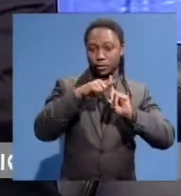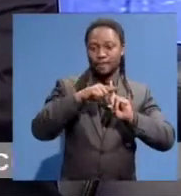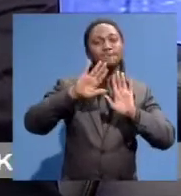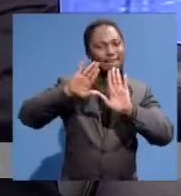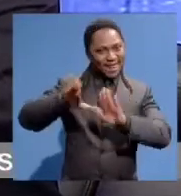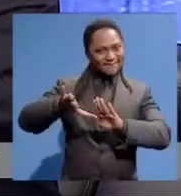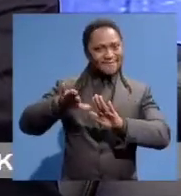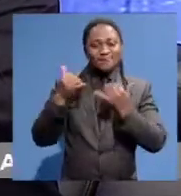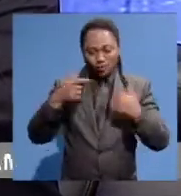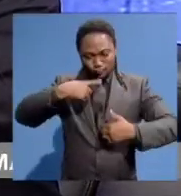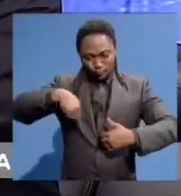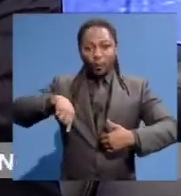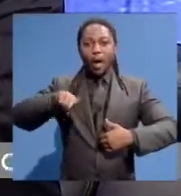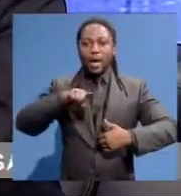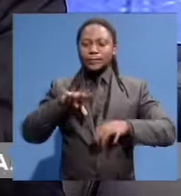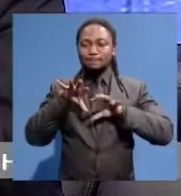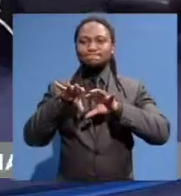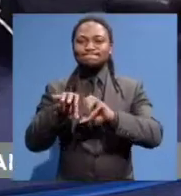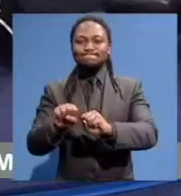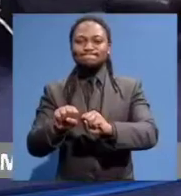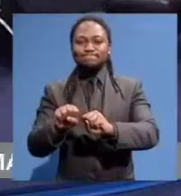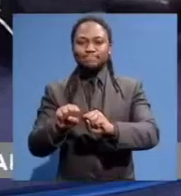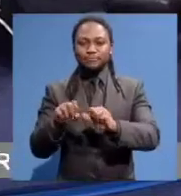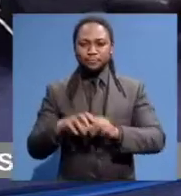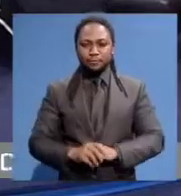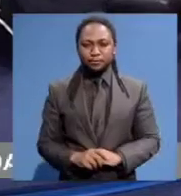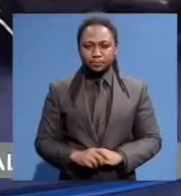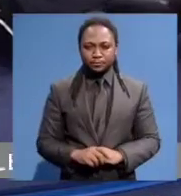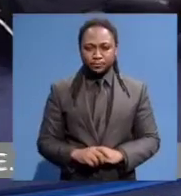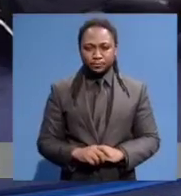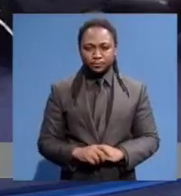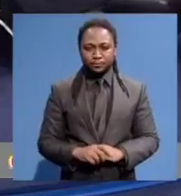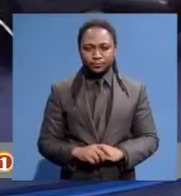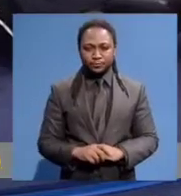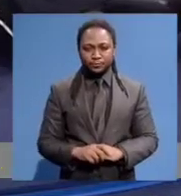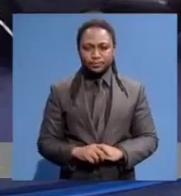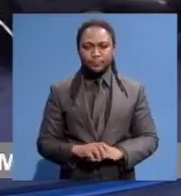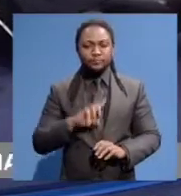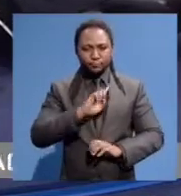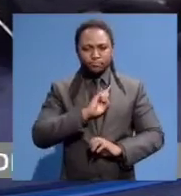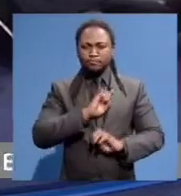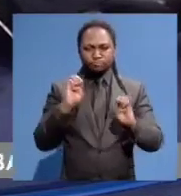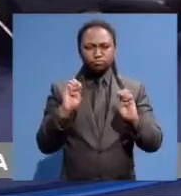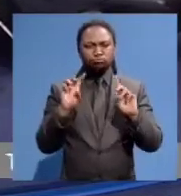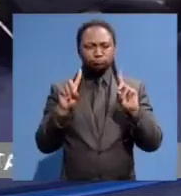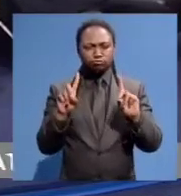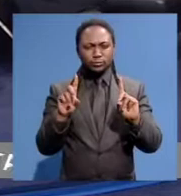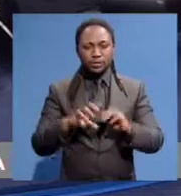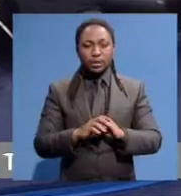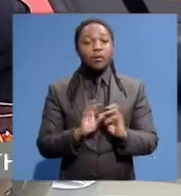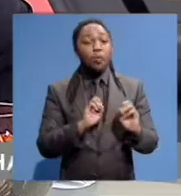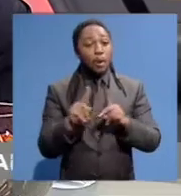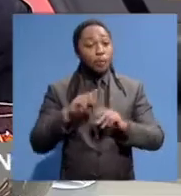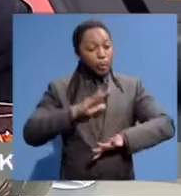whatever you do with it, it is yours. My part has been laid. And also I just want to pick up from that because